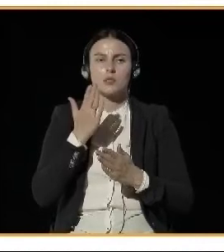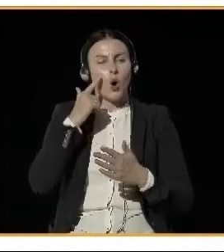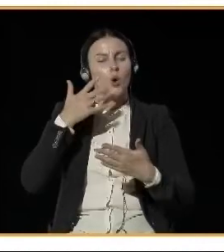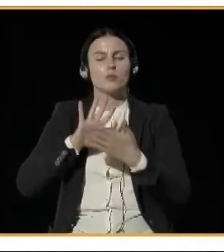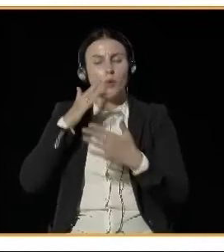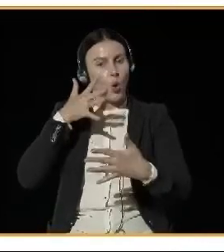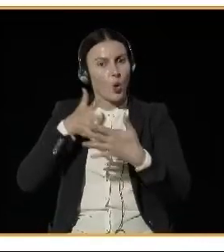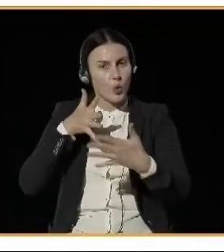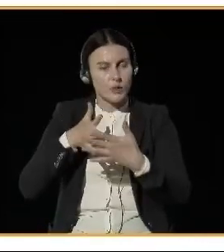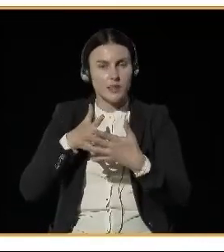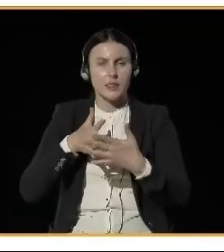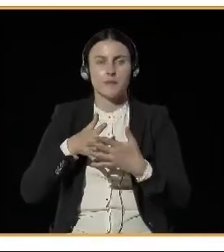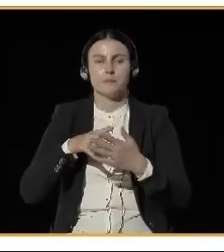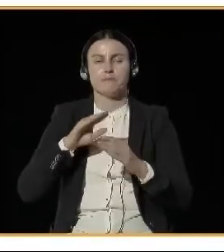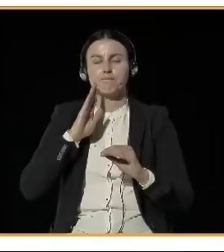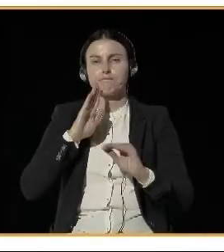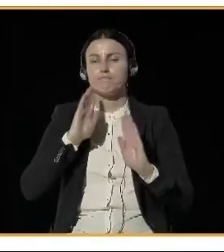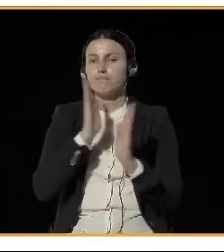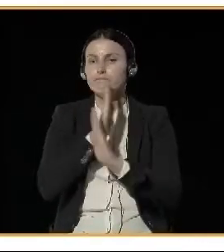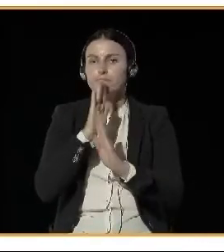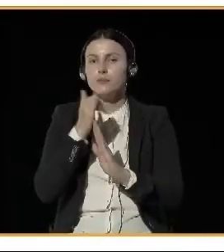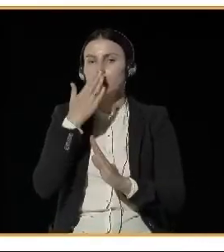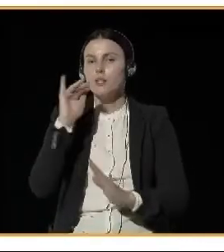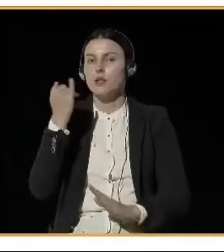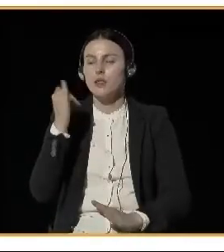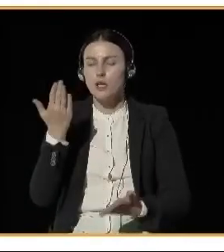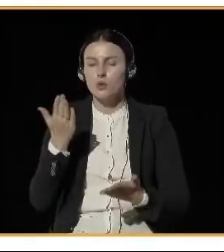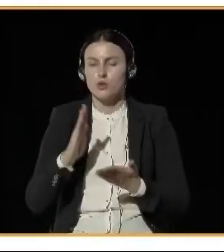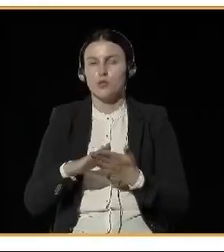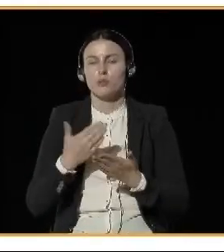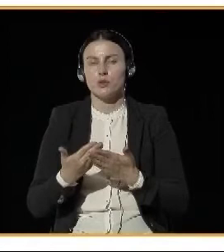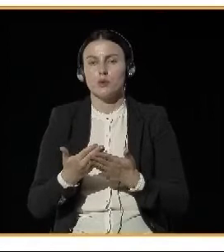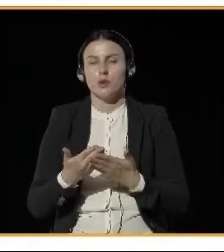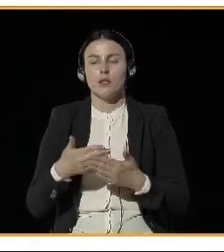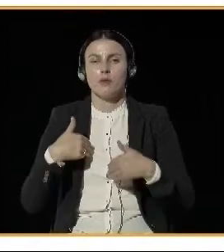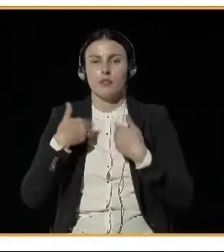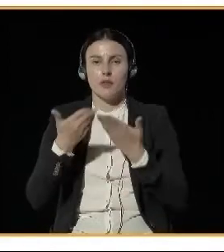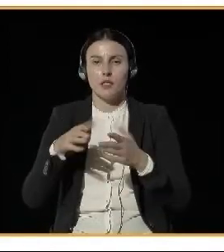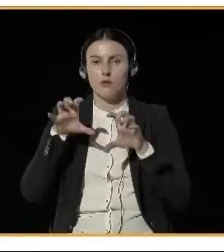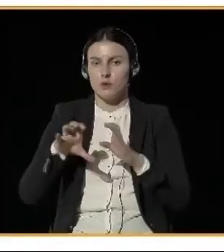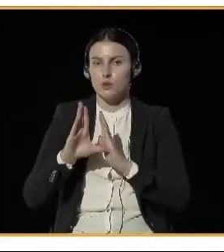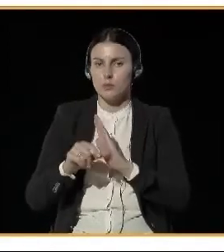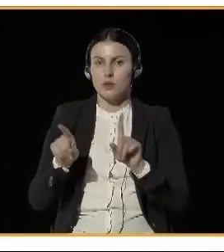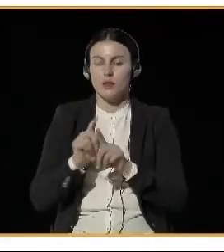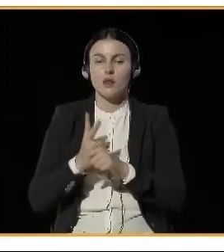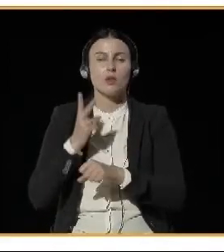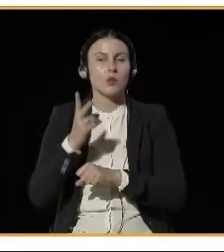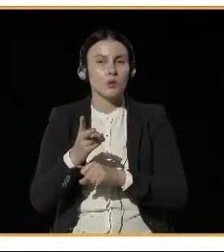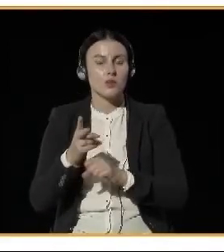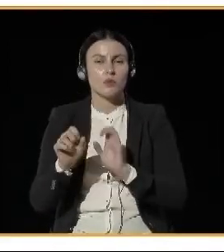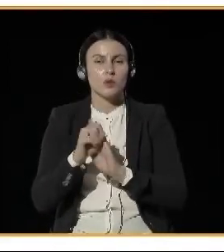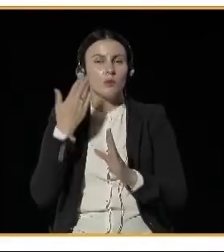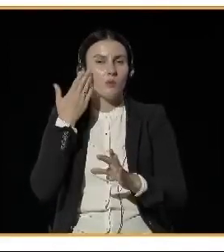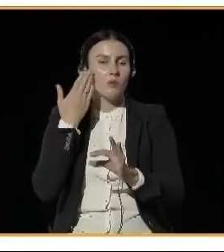for tool provides annual air quality status map that shows the geographical extent of air pollution in the cities.